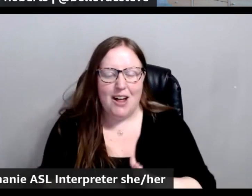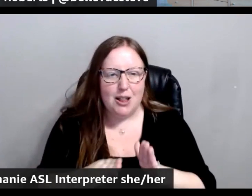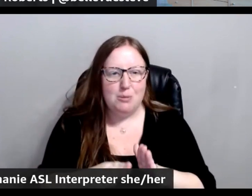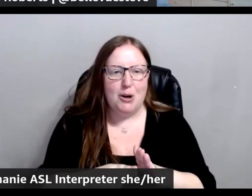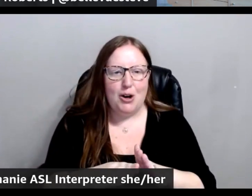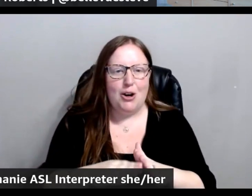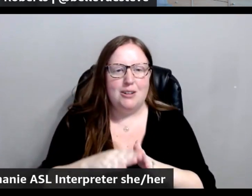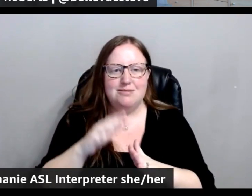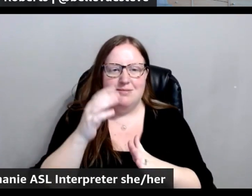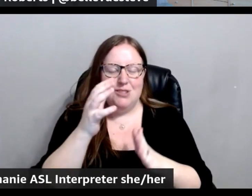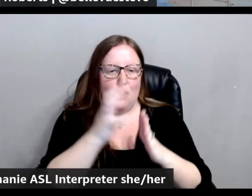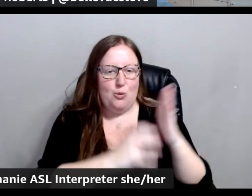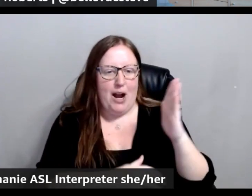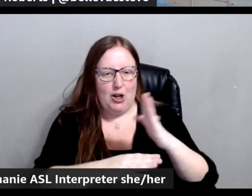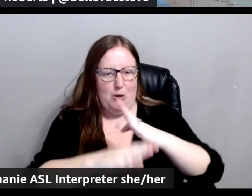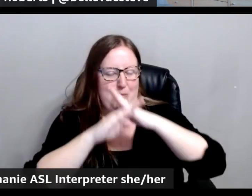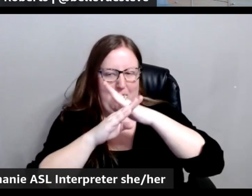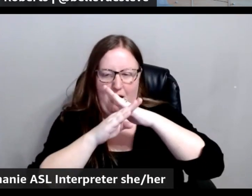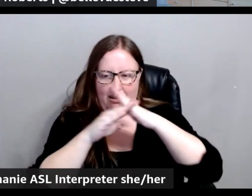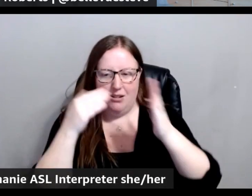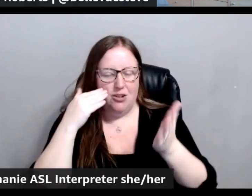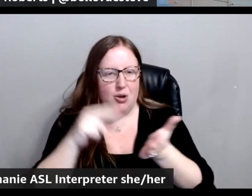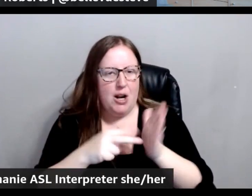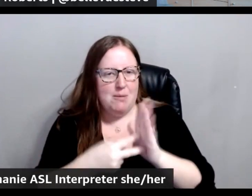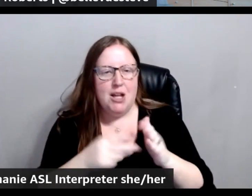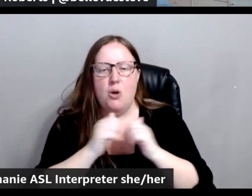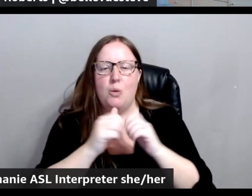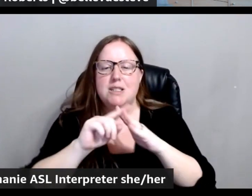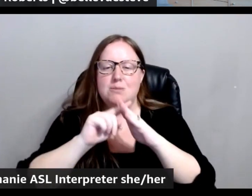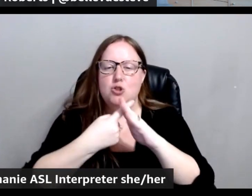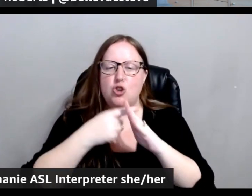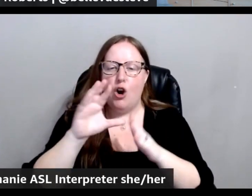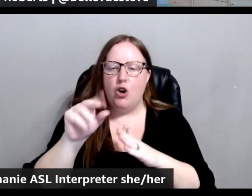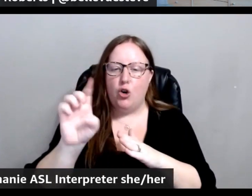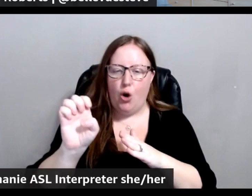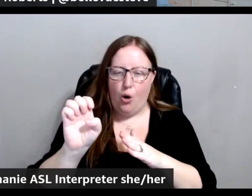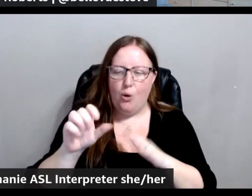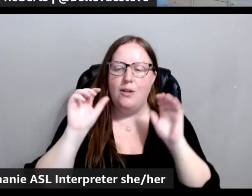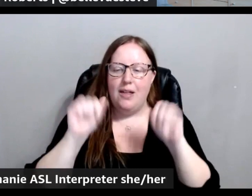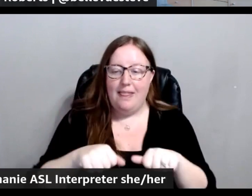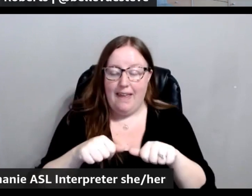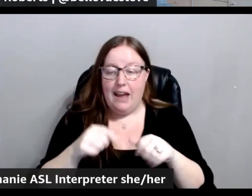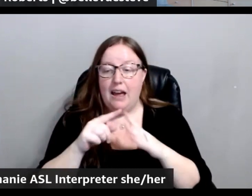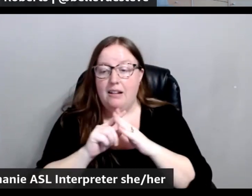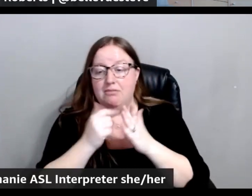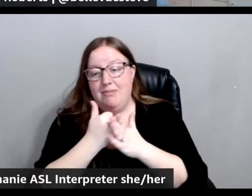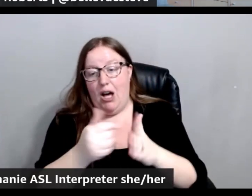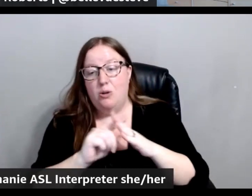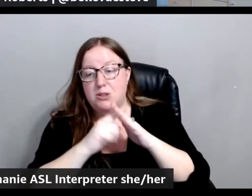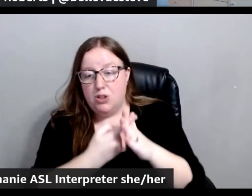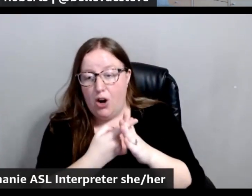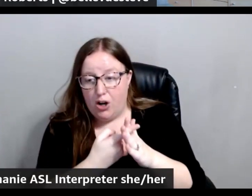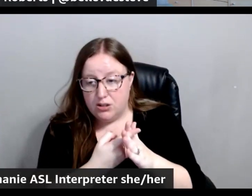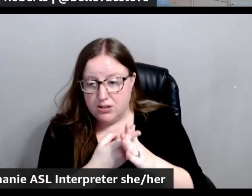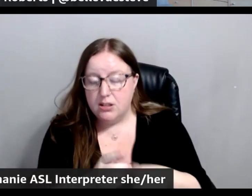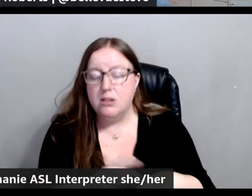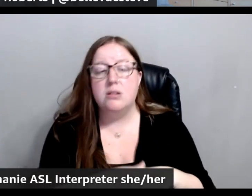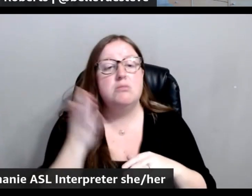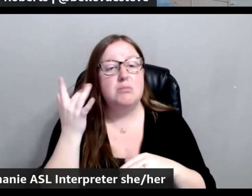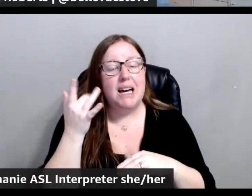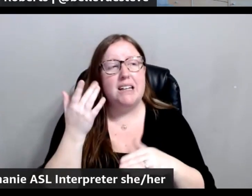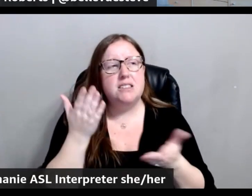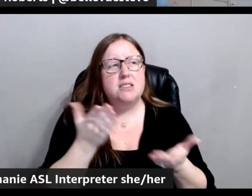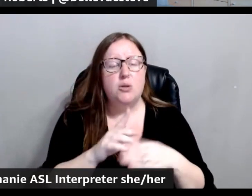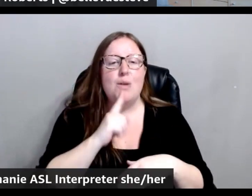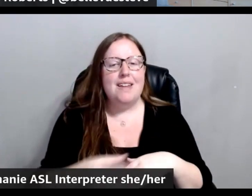and maybe overcoming that writer block with some starter code that Code Whisperer can generate for someone. Maybe because it's